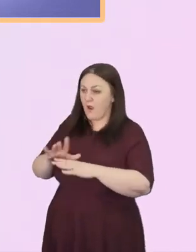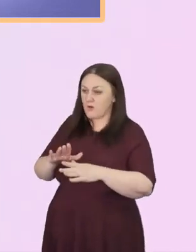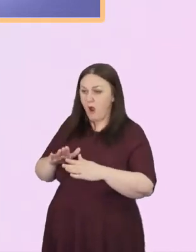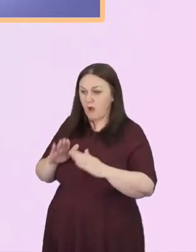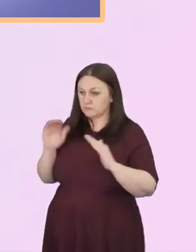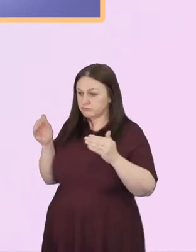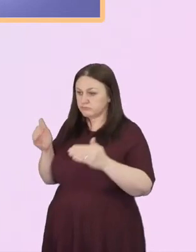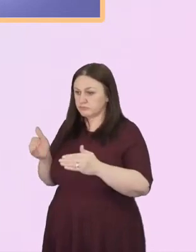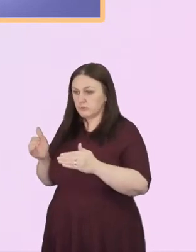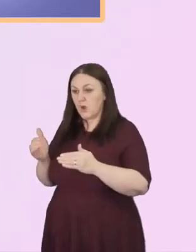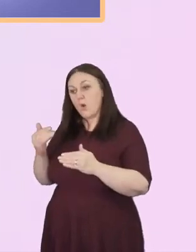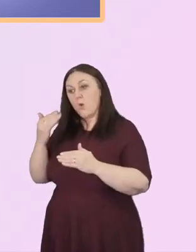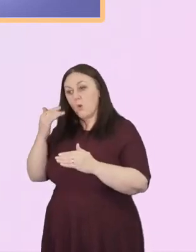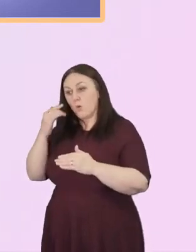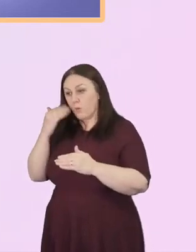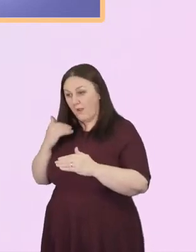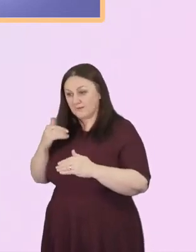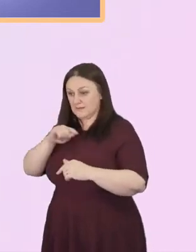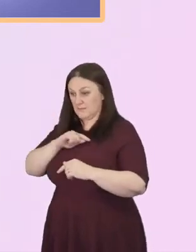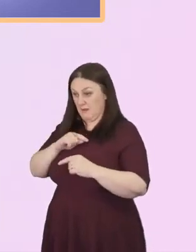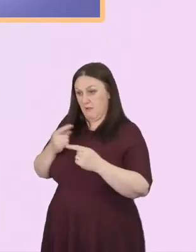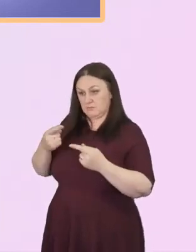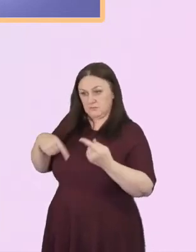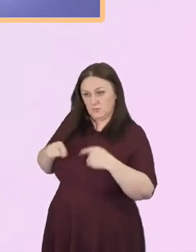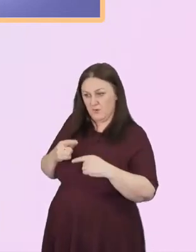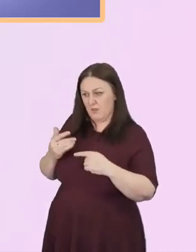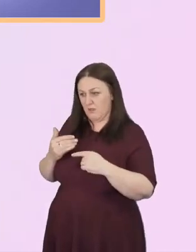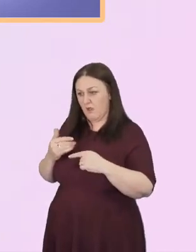to respond to that question. Thank you.